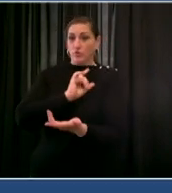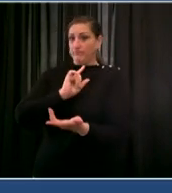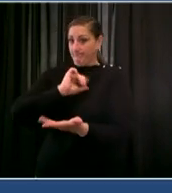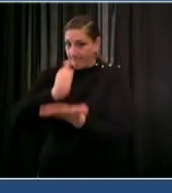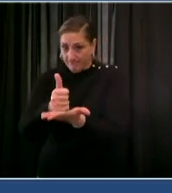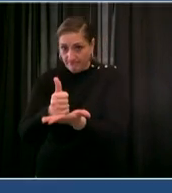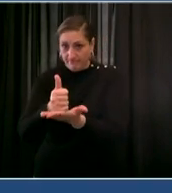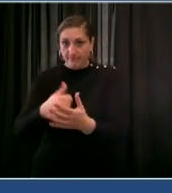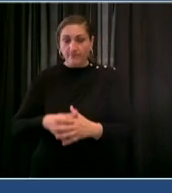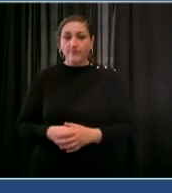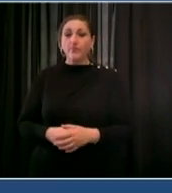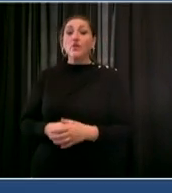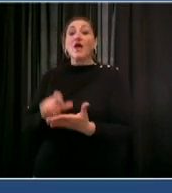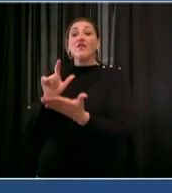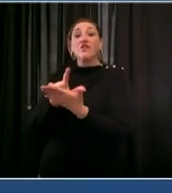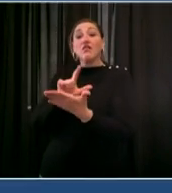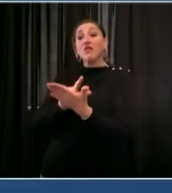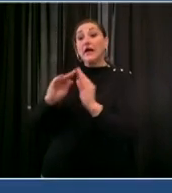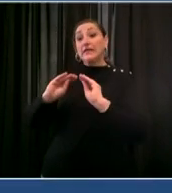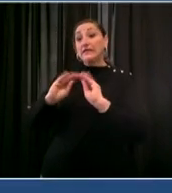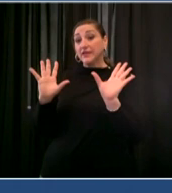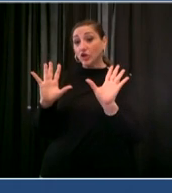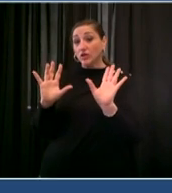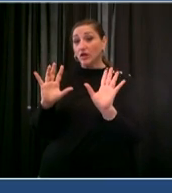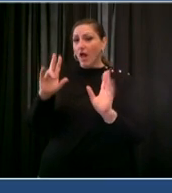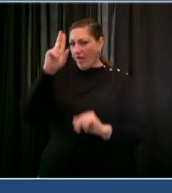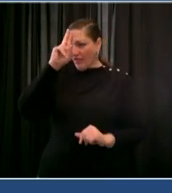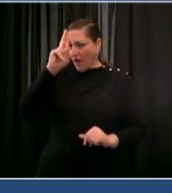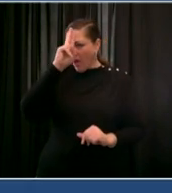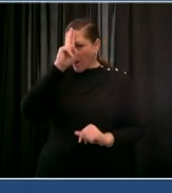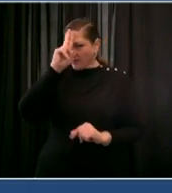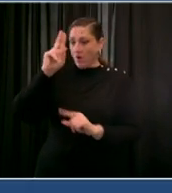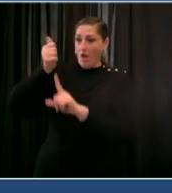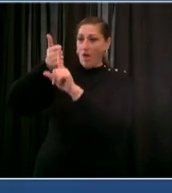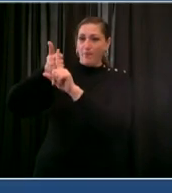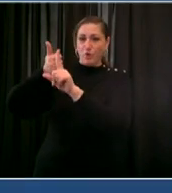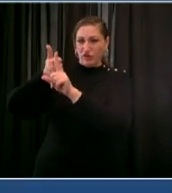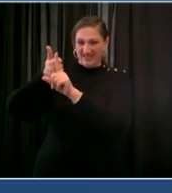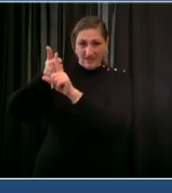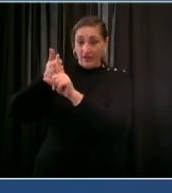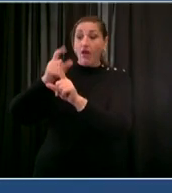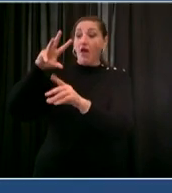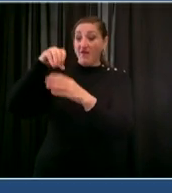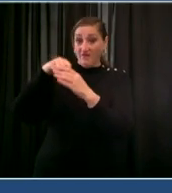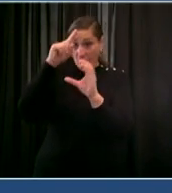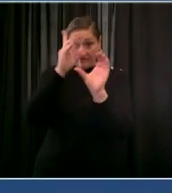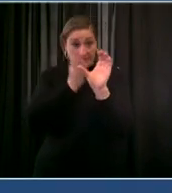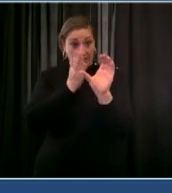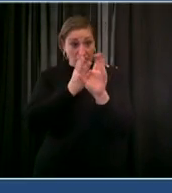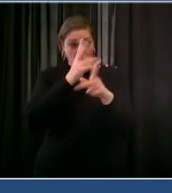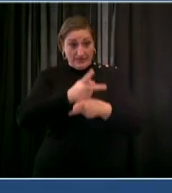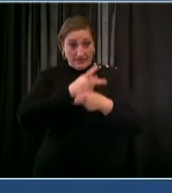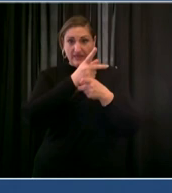crystal clear to our hospitals that a person should not be released from psychiatric care simply